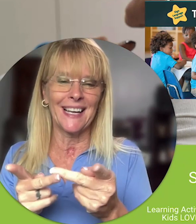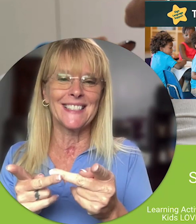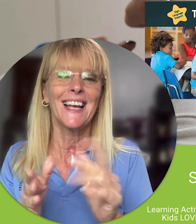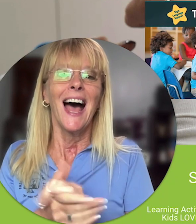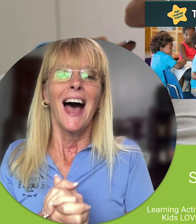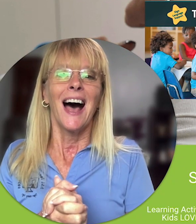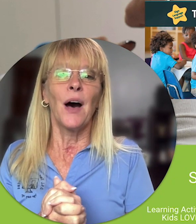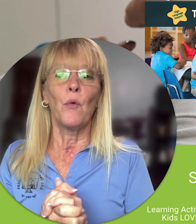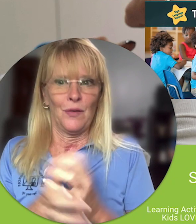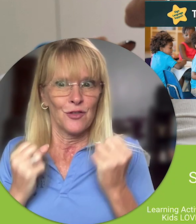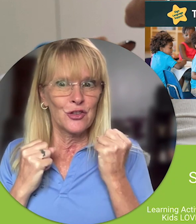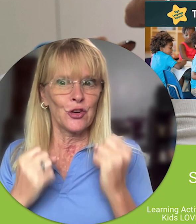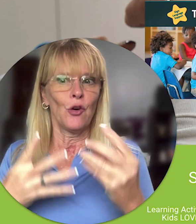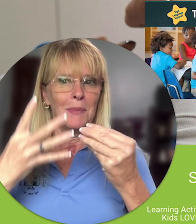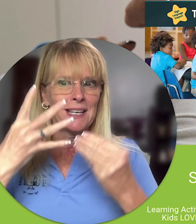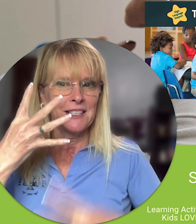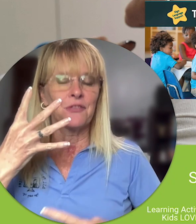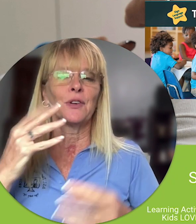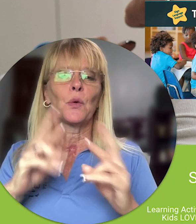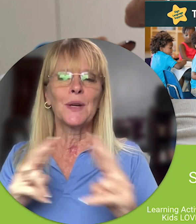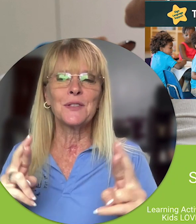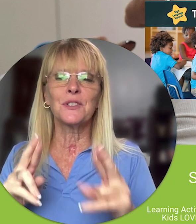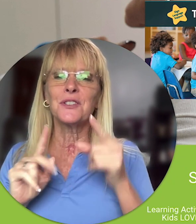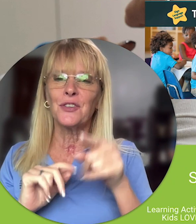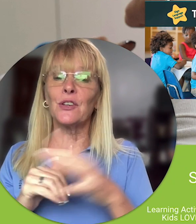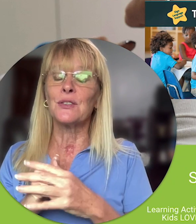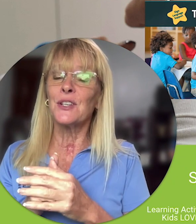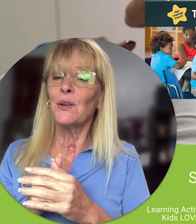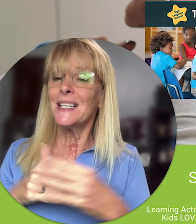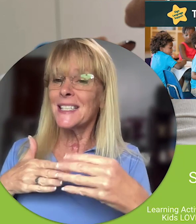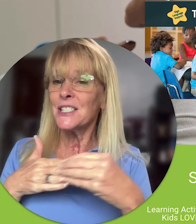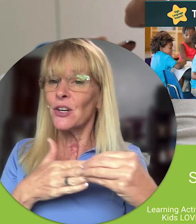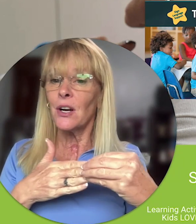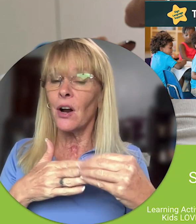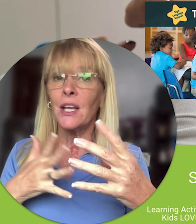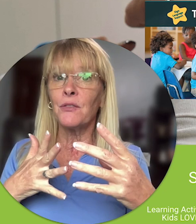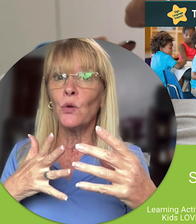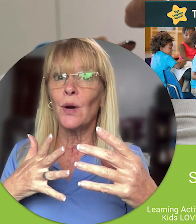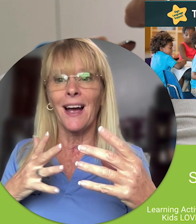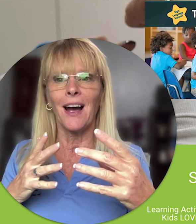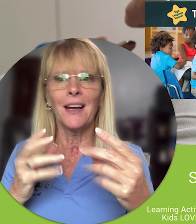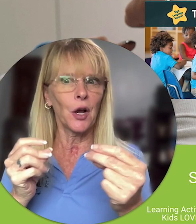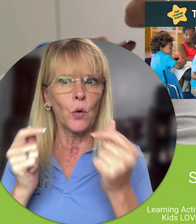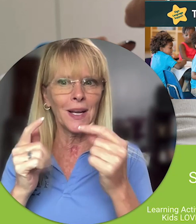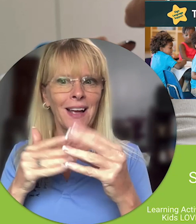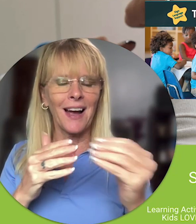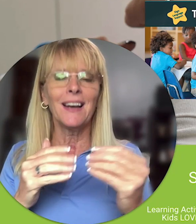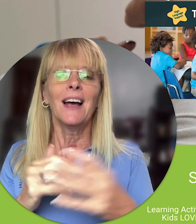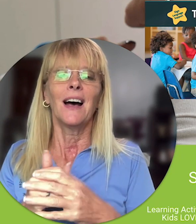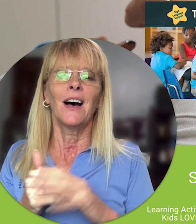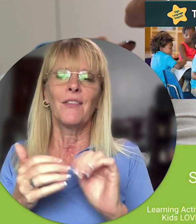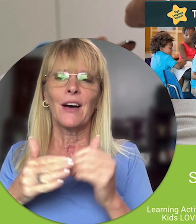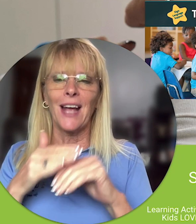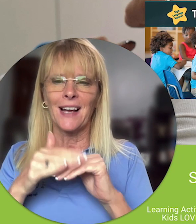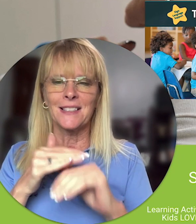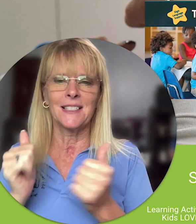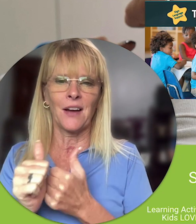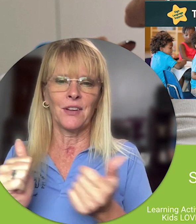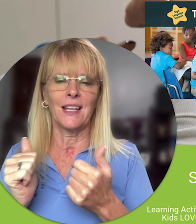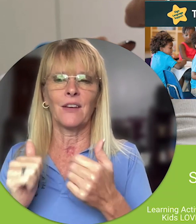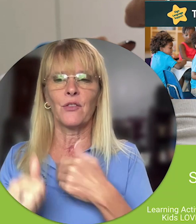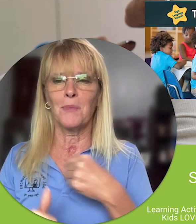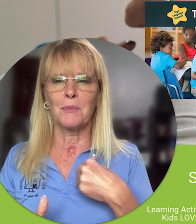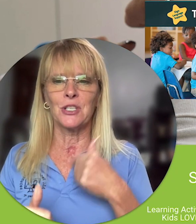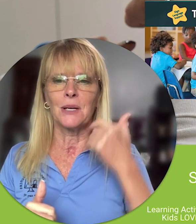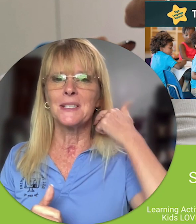right place so many different resources for you so let's get started I'll give you a guide quick guide of how to access